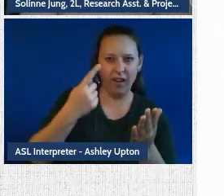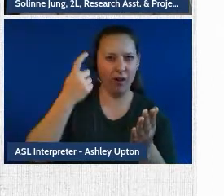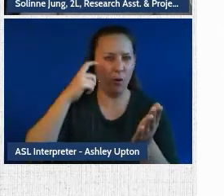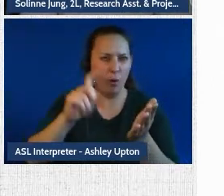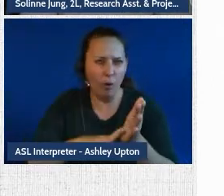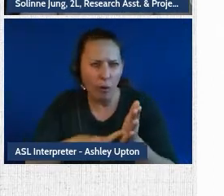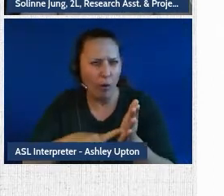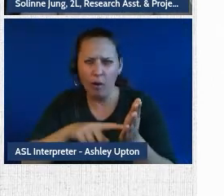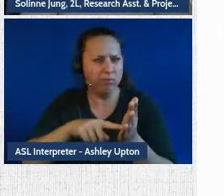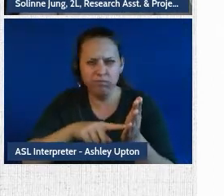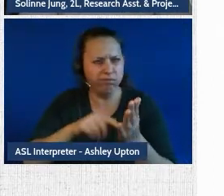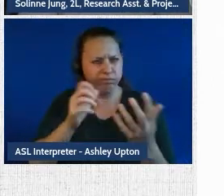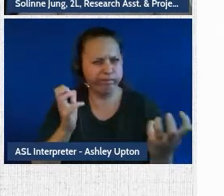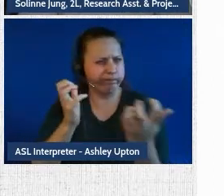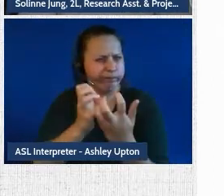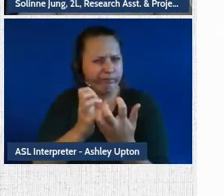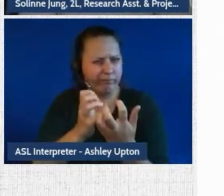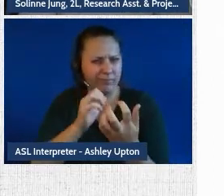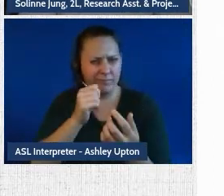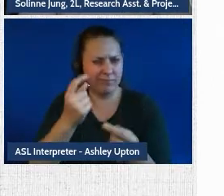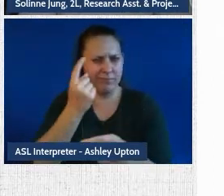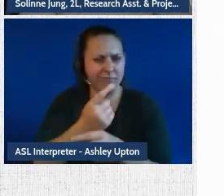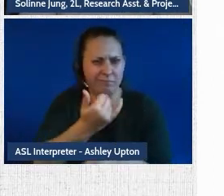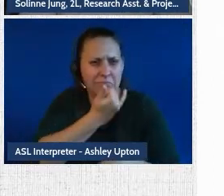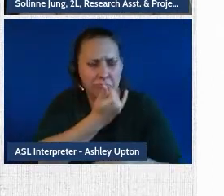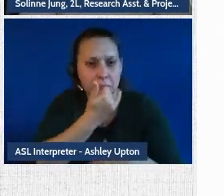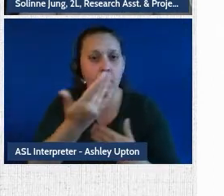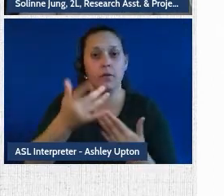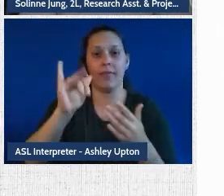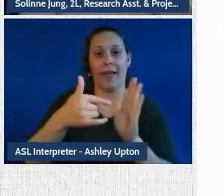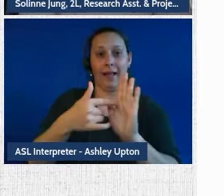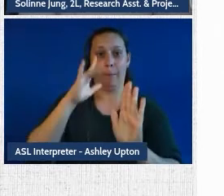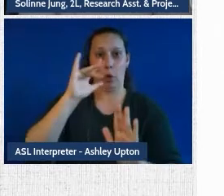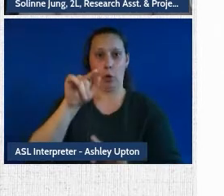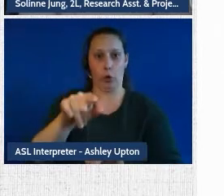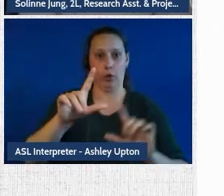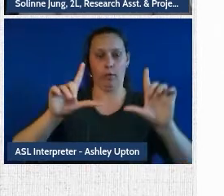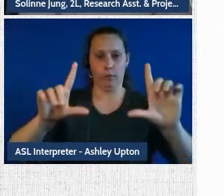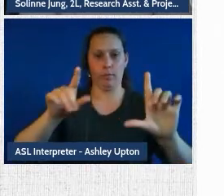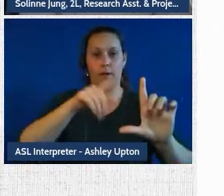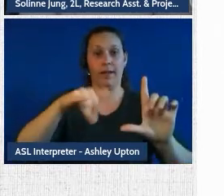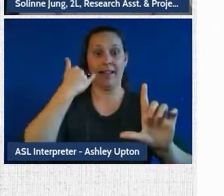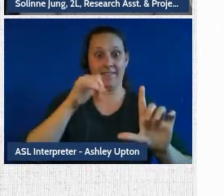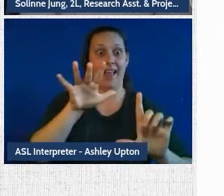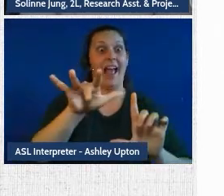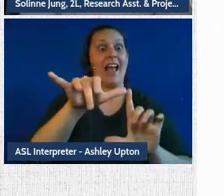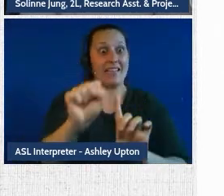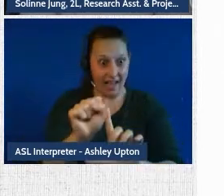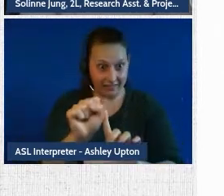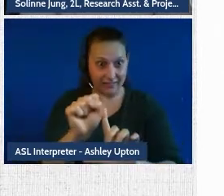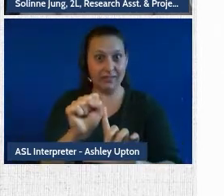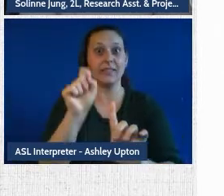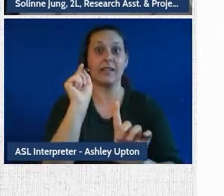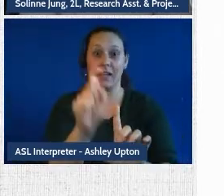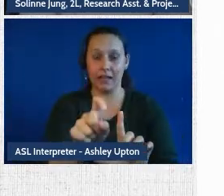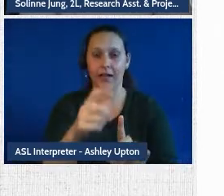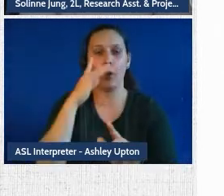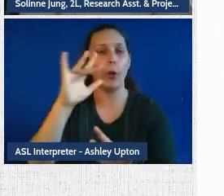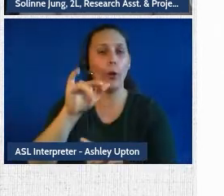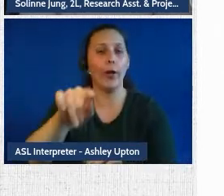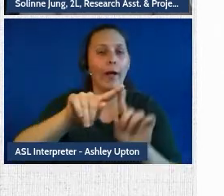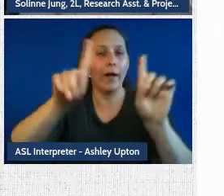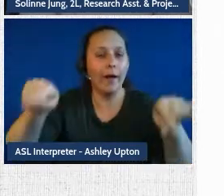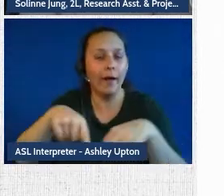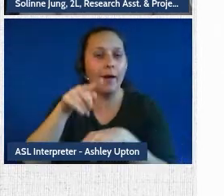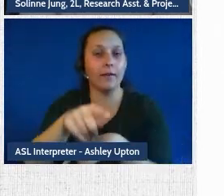And this is just an example of what that would look like. If the user had selected yes for this question, for example, then after completing the